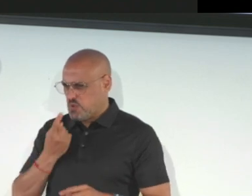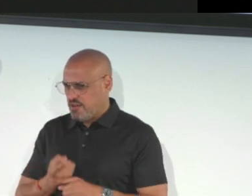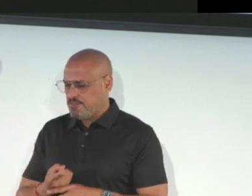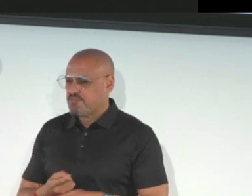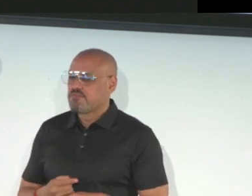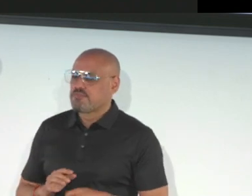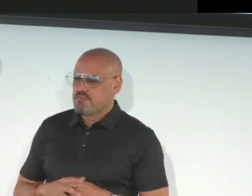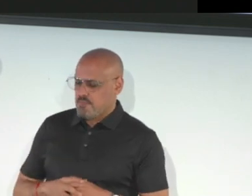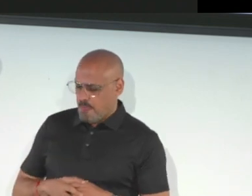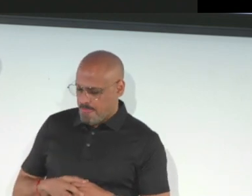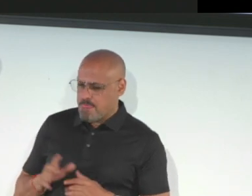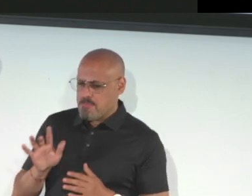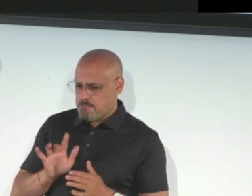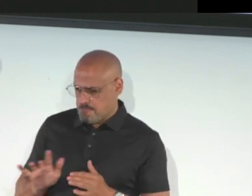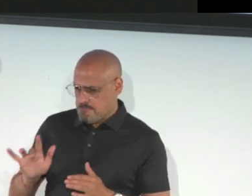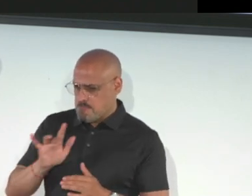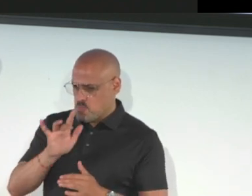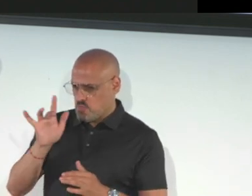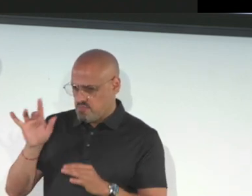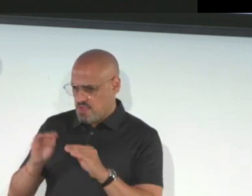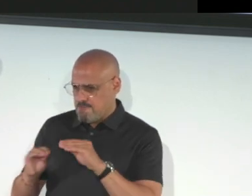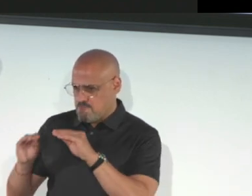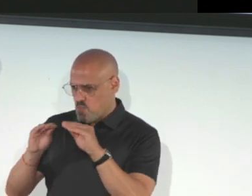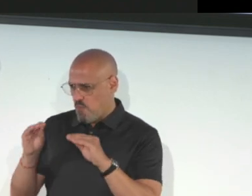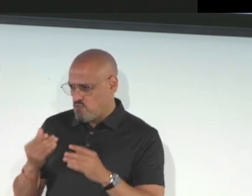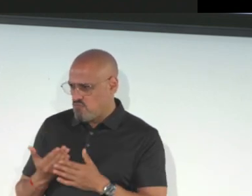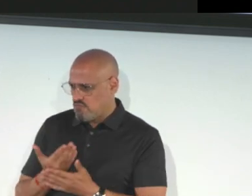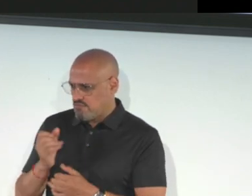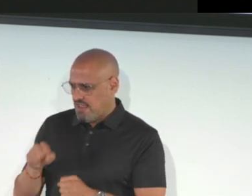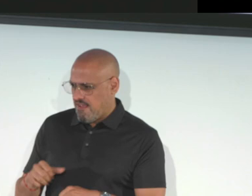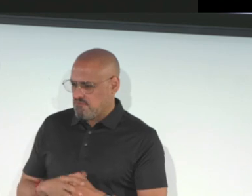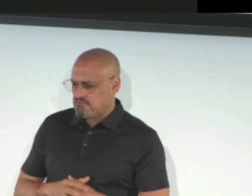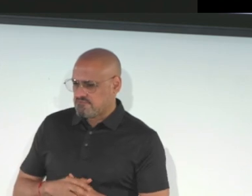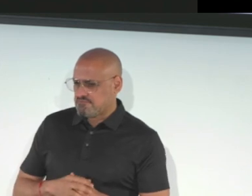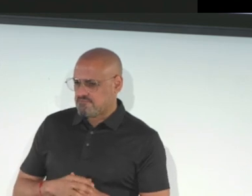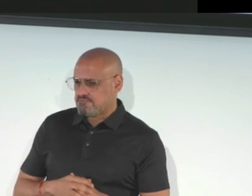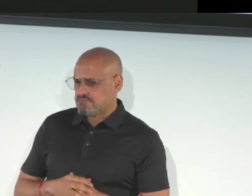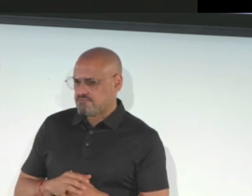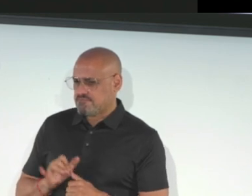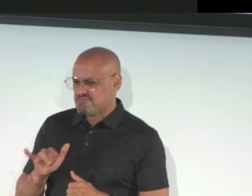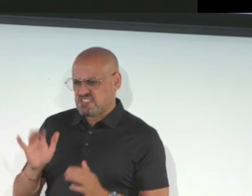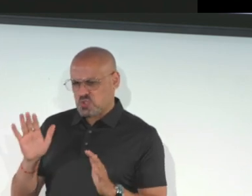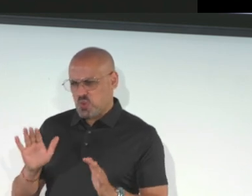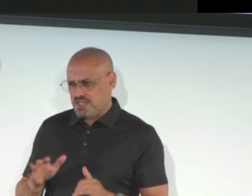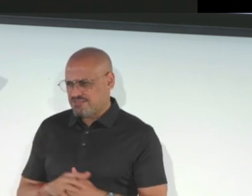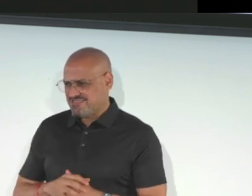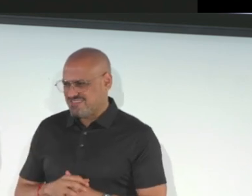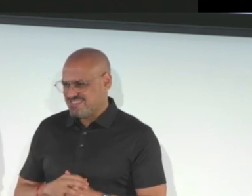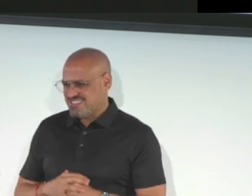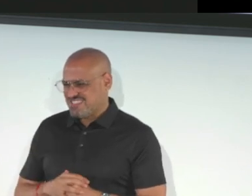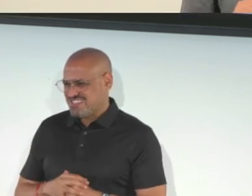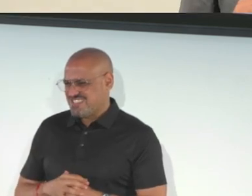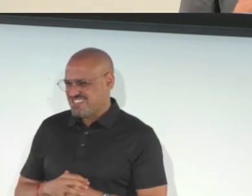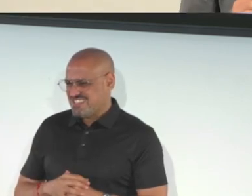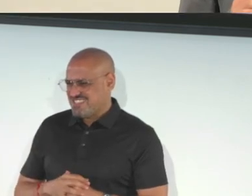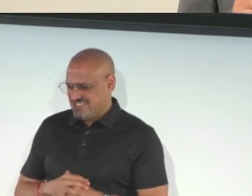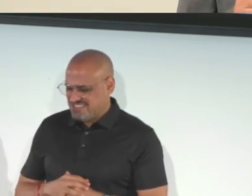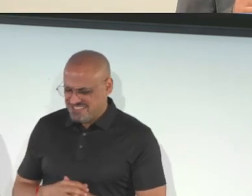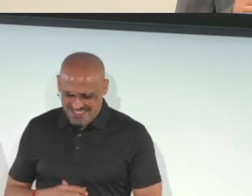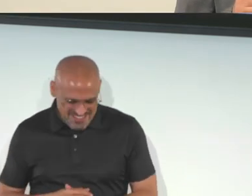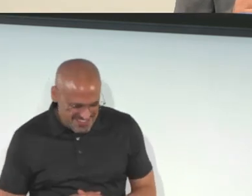business card. It's really cool. A Contains a blue bottle. A blue bottle. Oh. Oh. This is great.